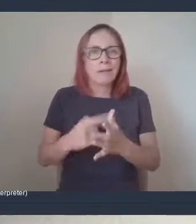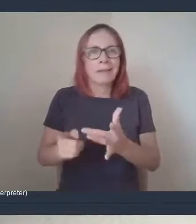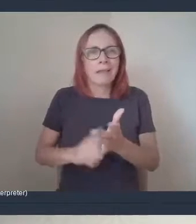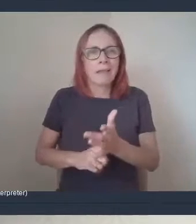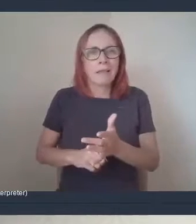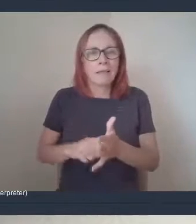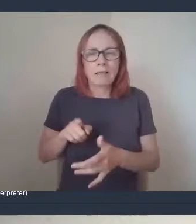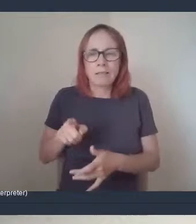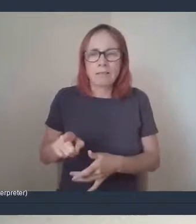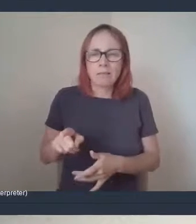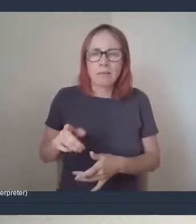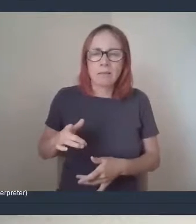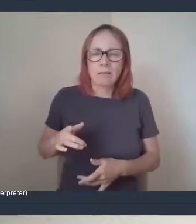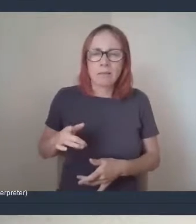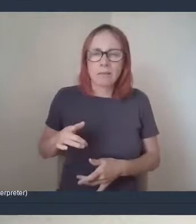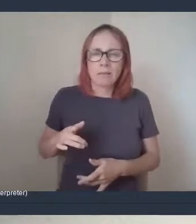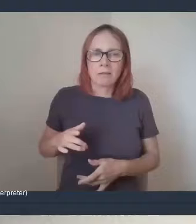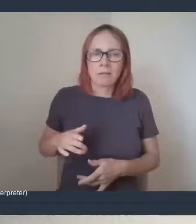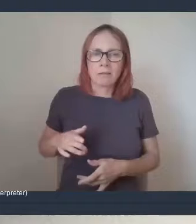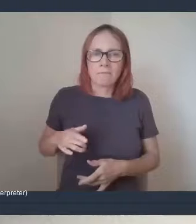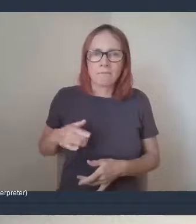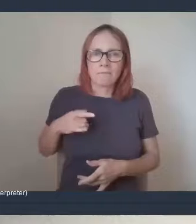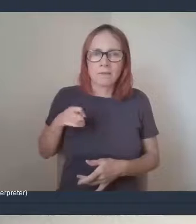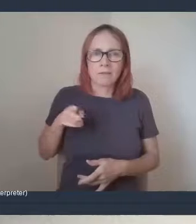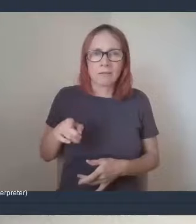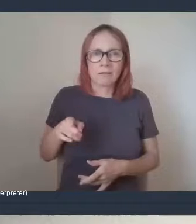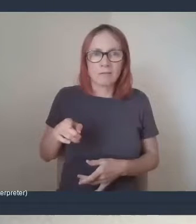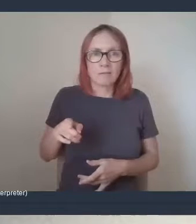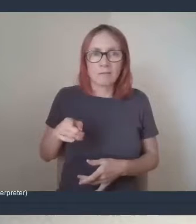be, be there for your pantry kind of thing.